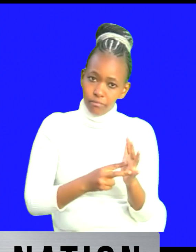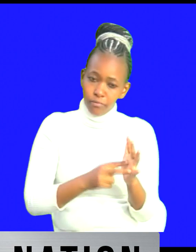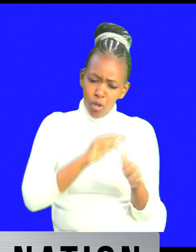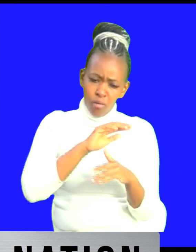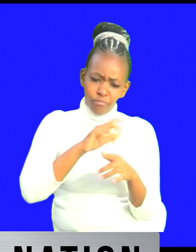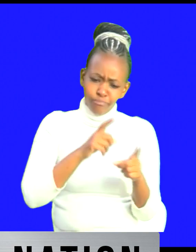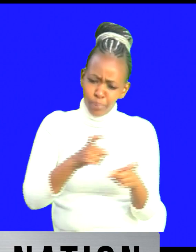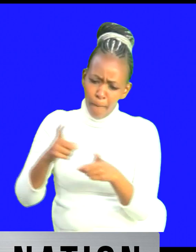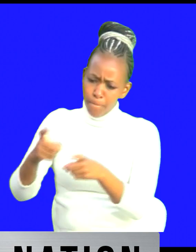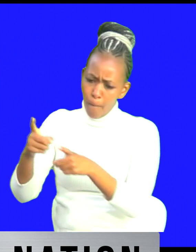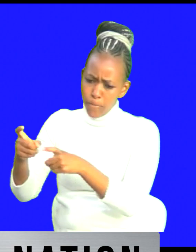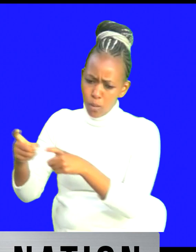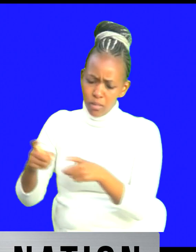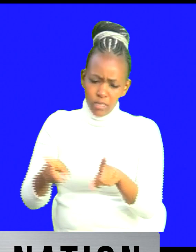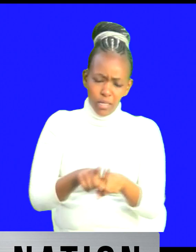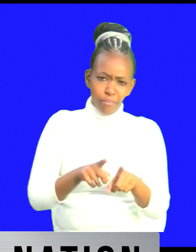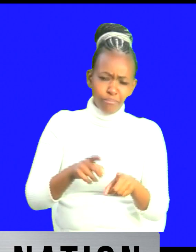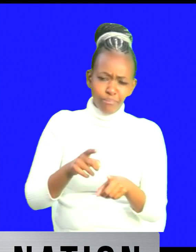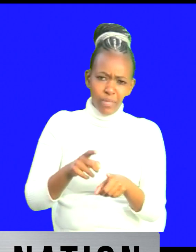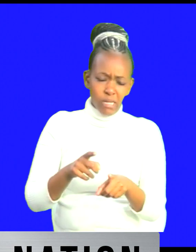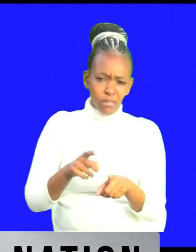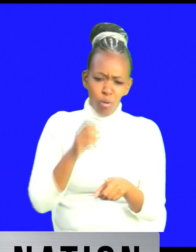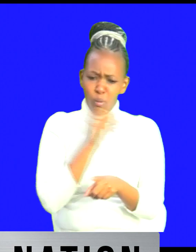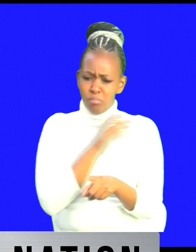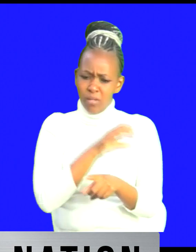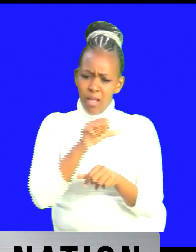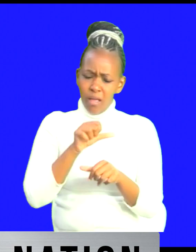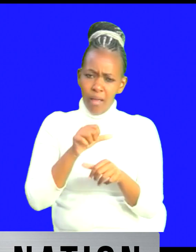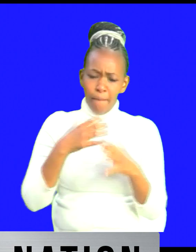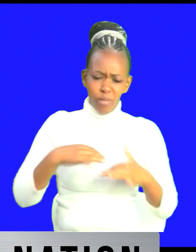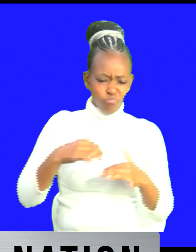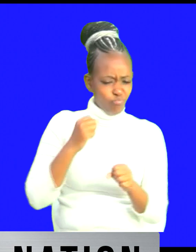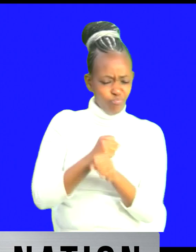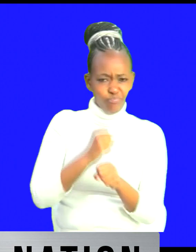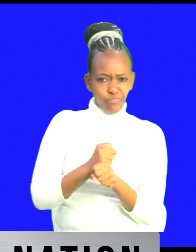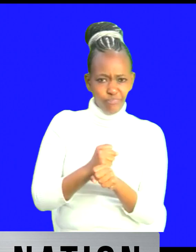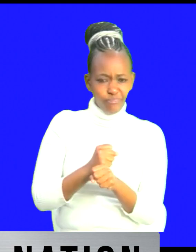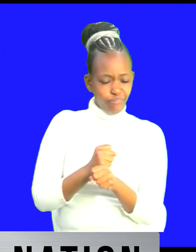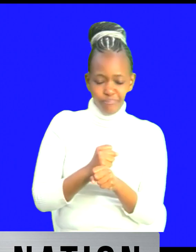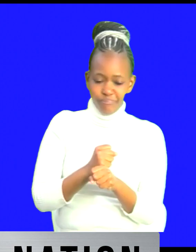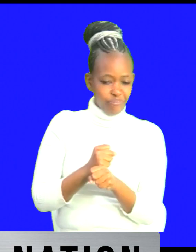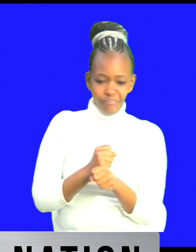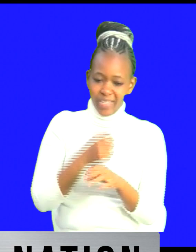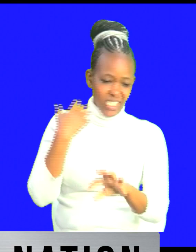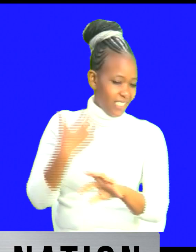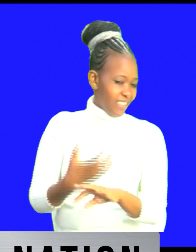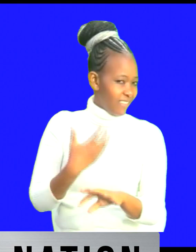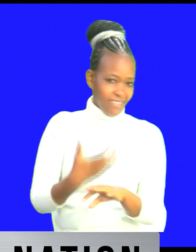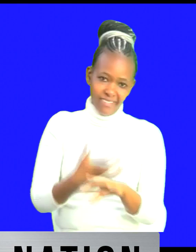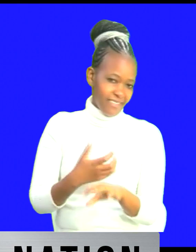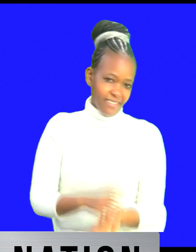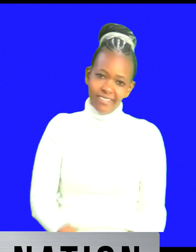critics and whatever noise that people are putting then there is a a very big uh wall to hit so so really